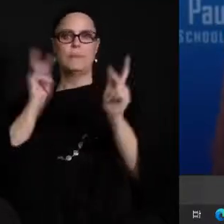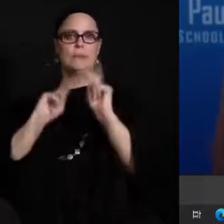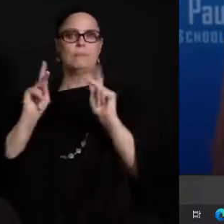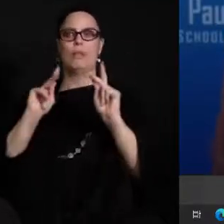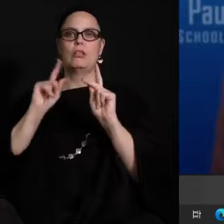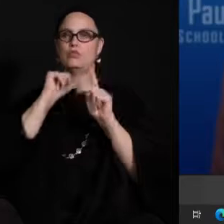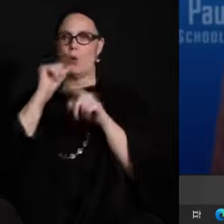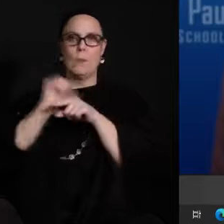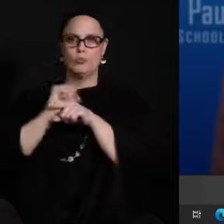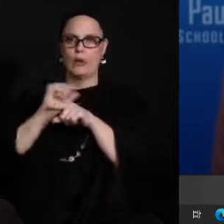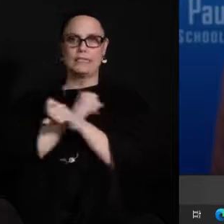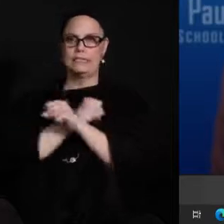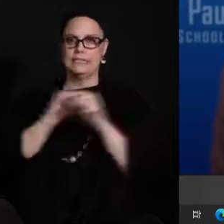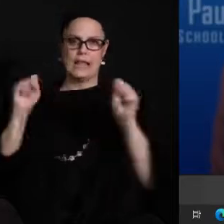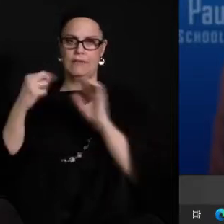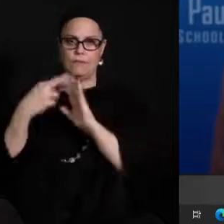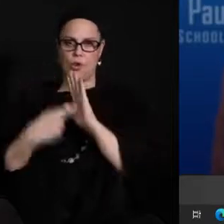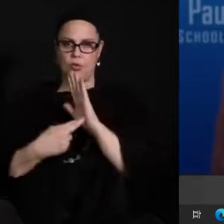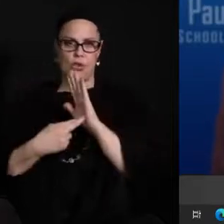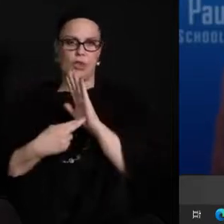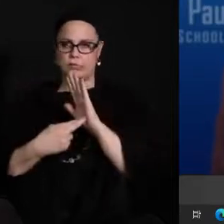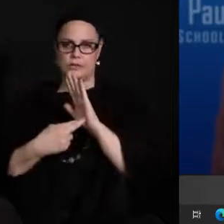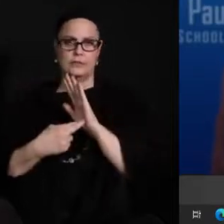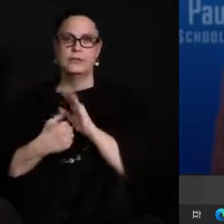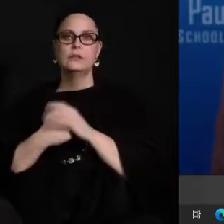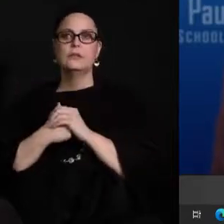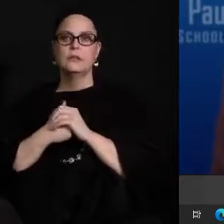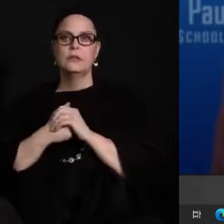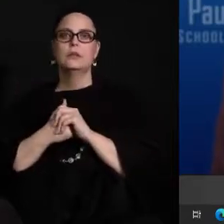the the safe protocols and safe